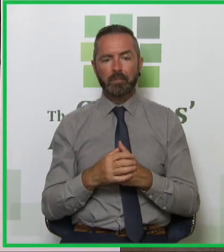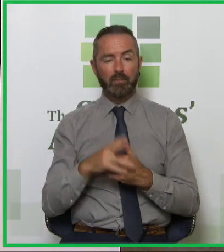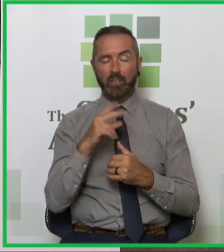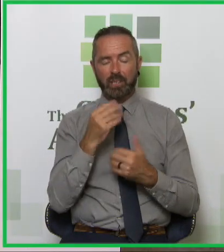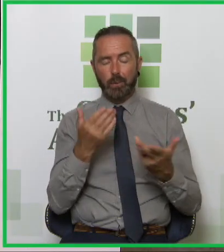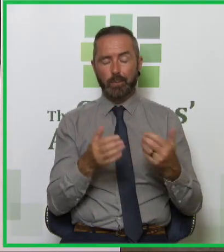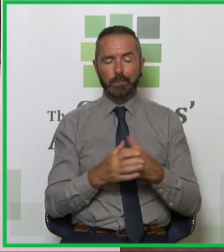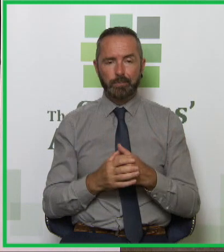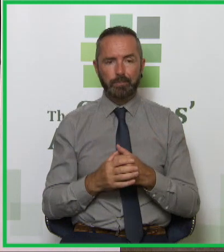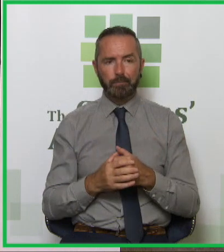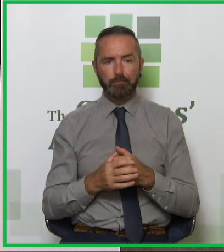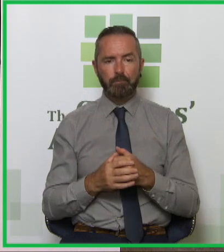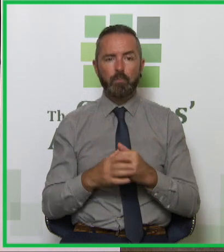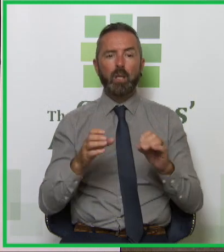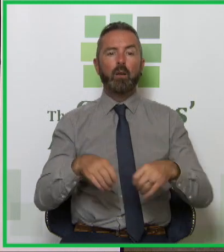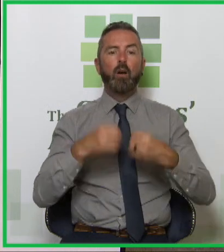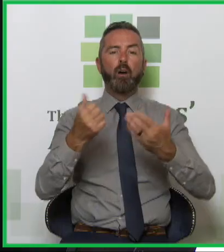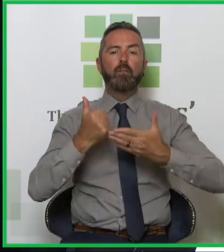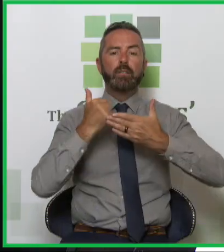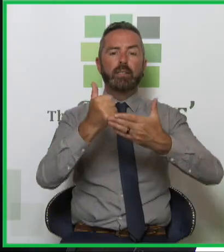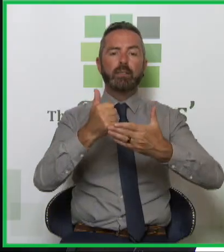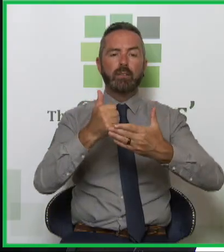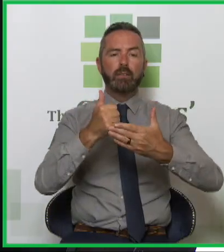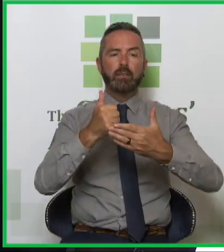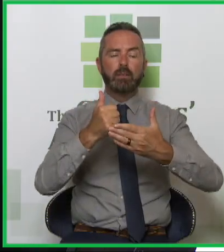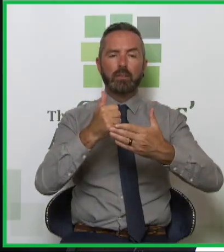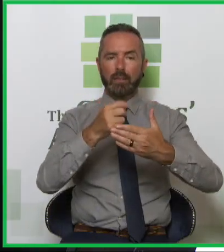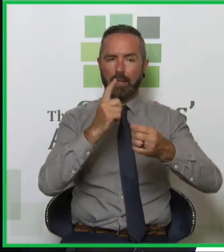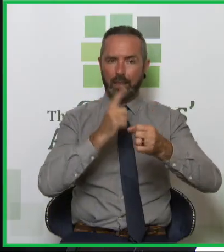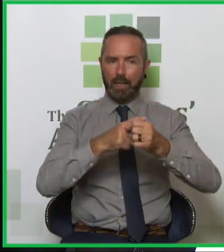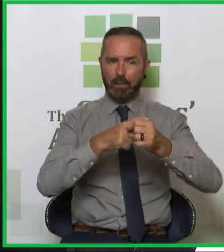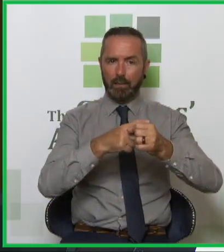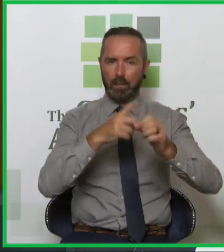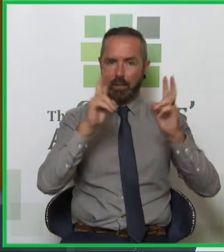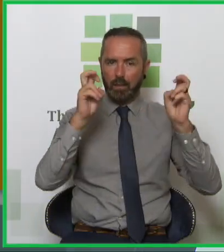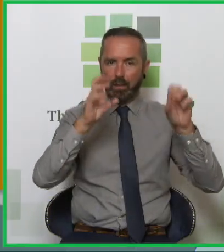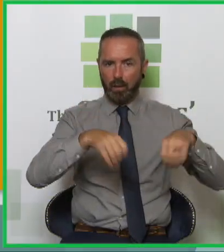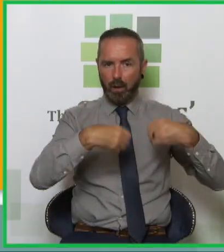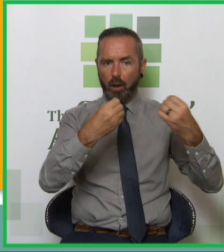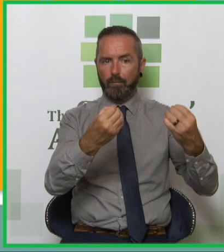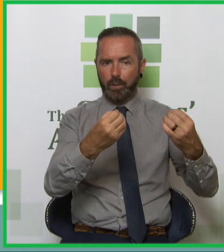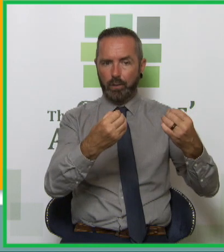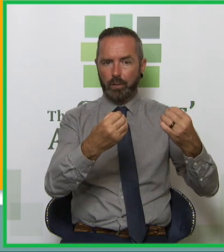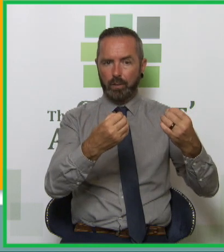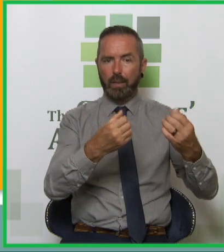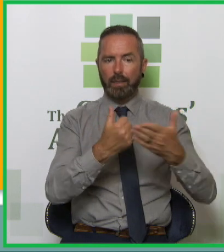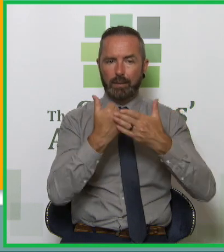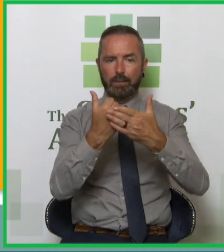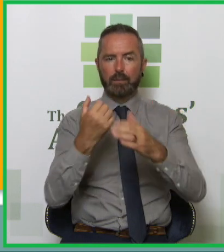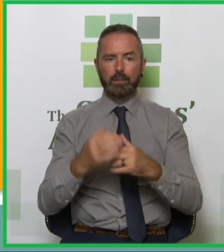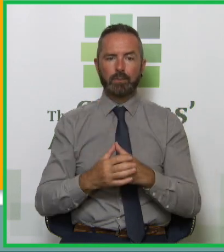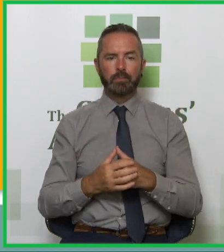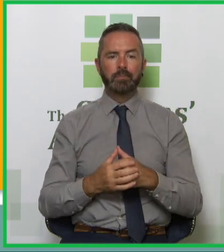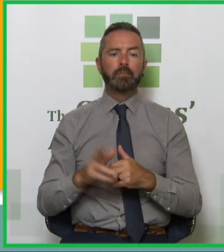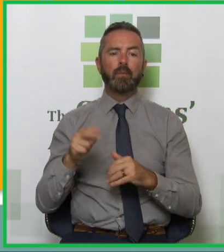Offering assistance. The emphasis here is on the offer. So we can go through options. We can give harm reduction